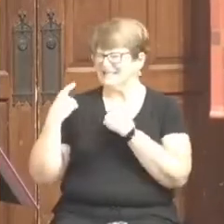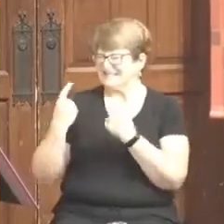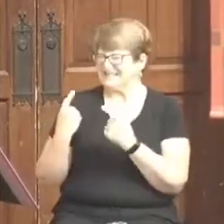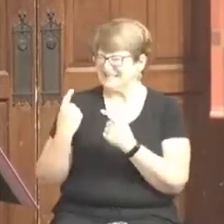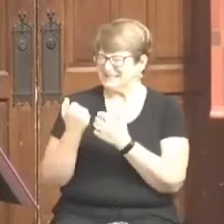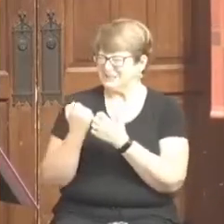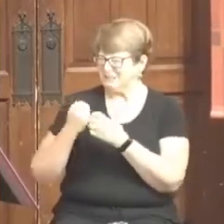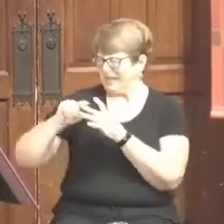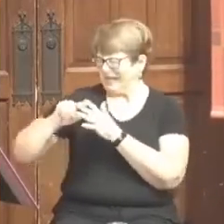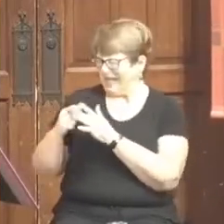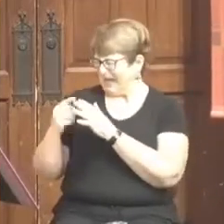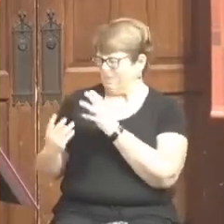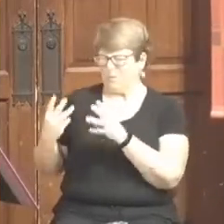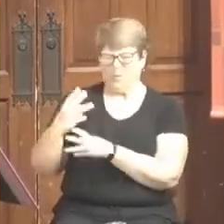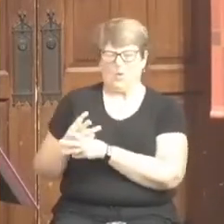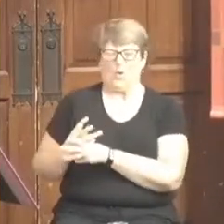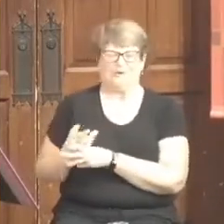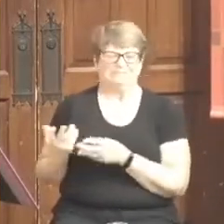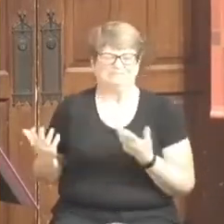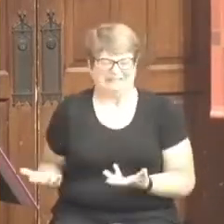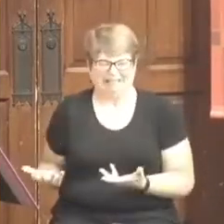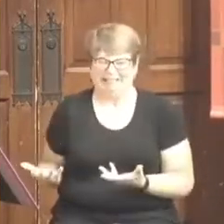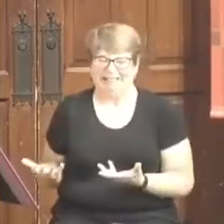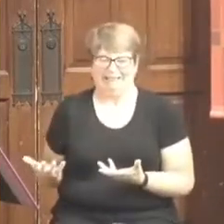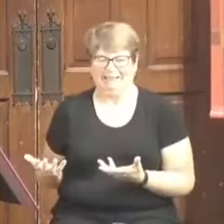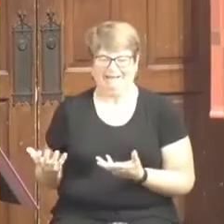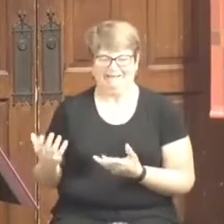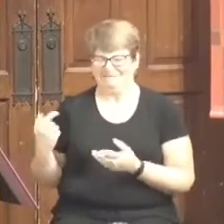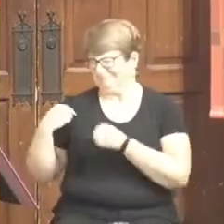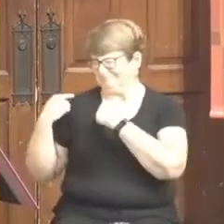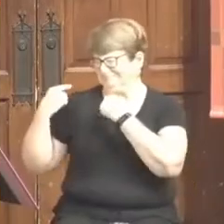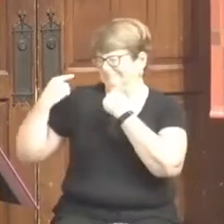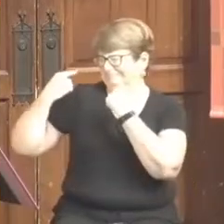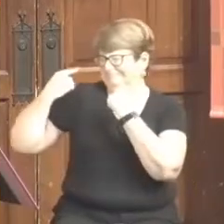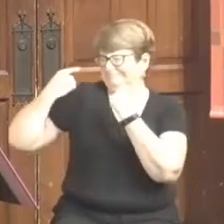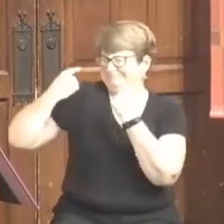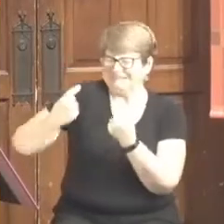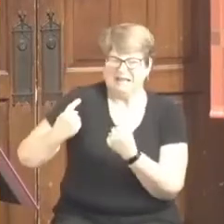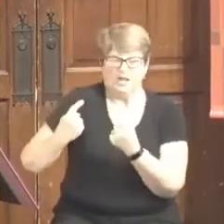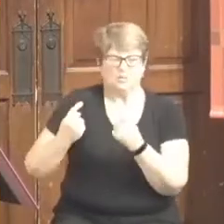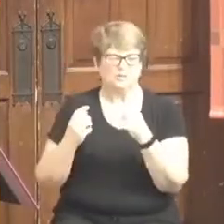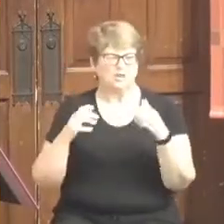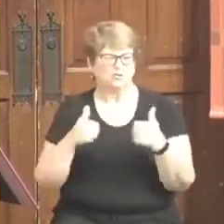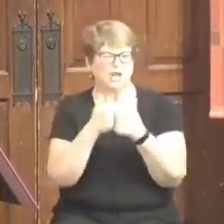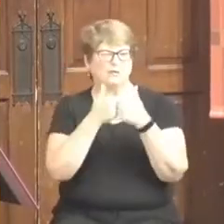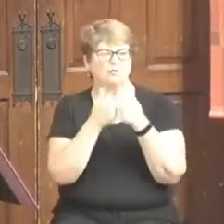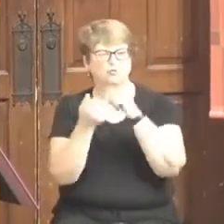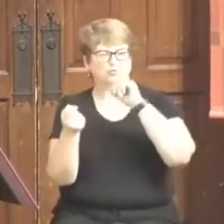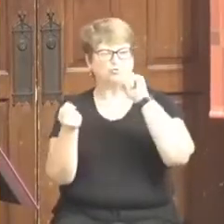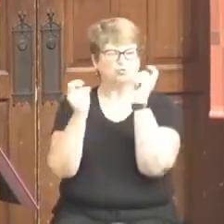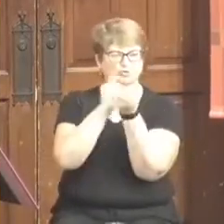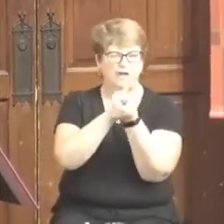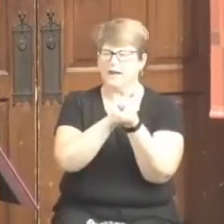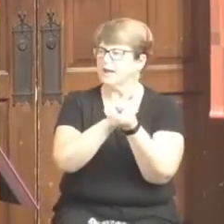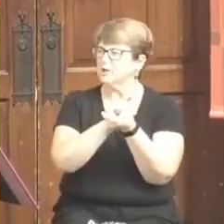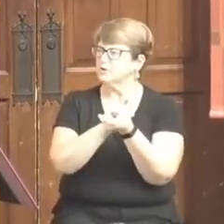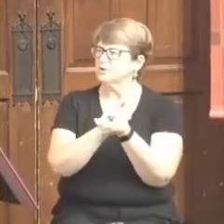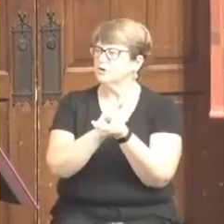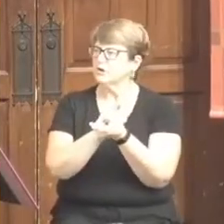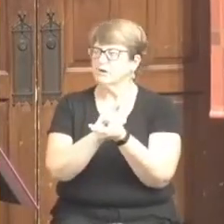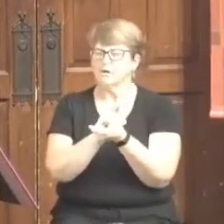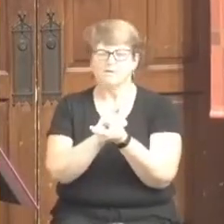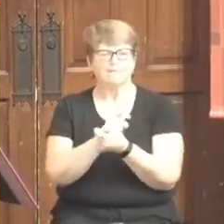and Eve. And, you know, this was really a challenge. And I never forget